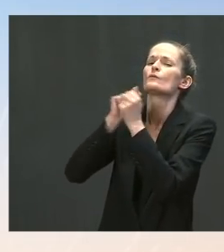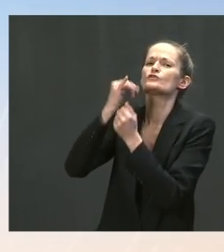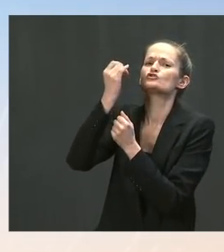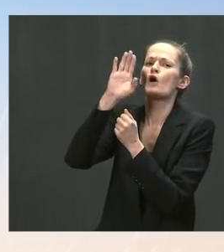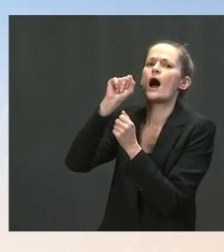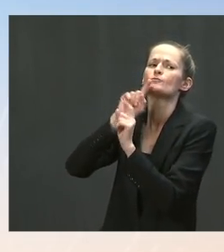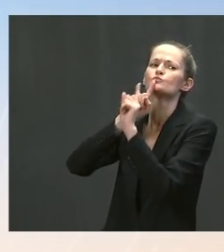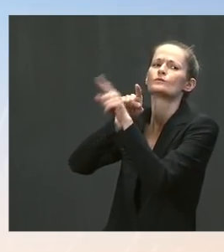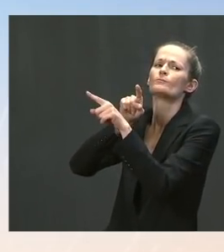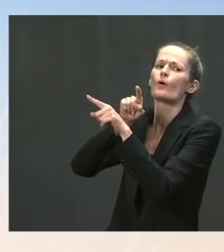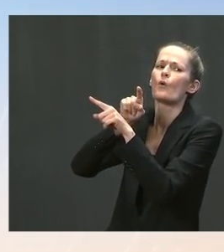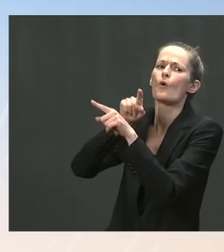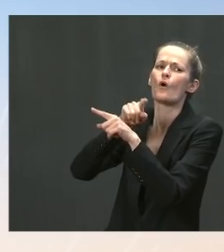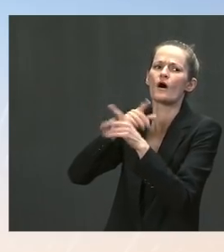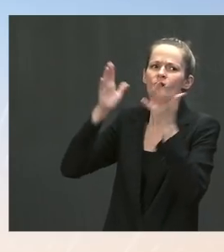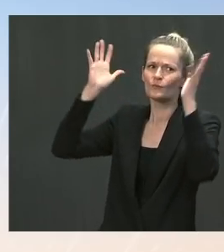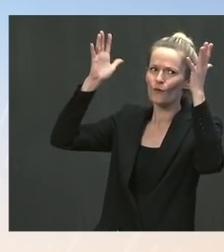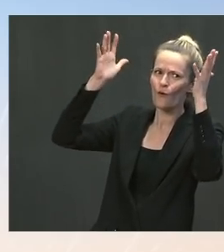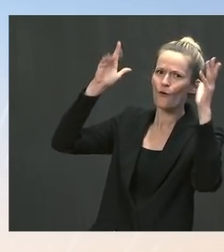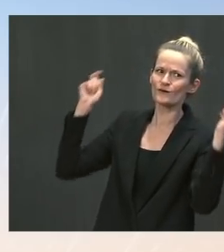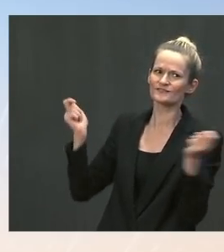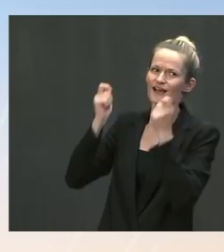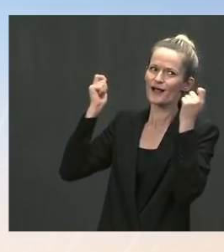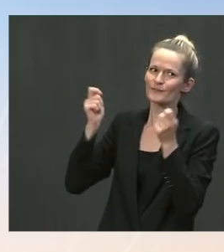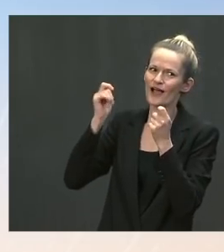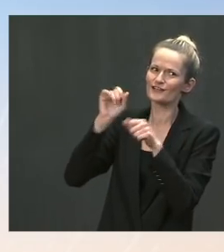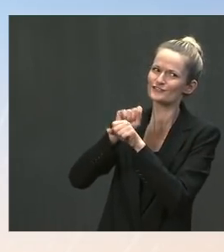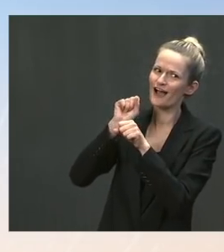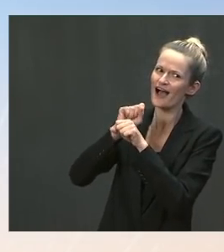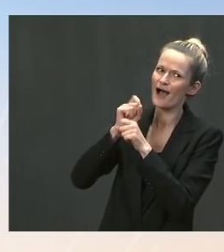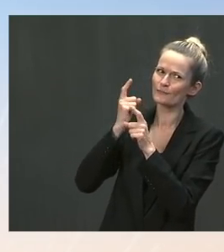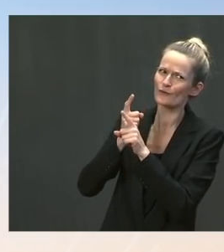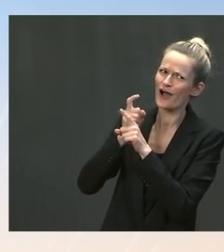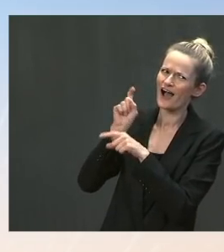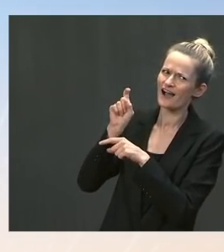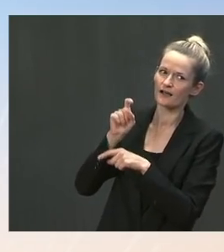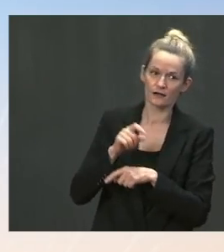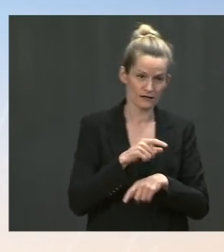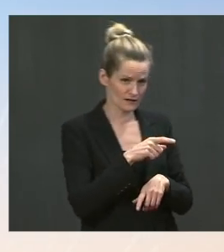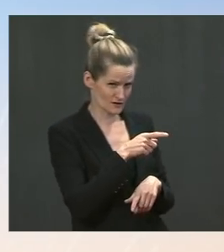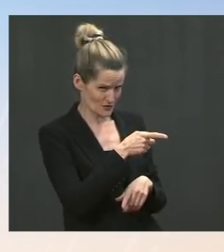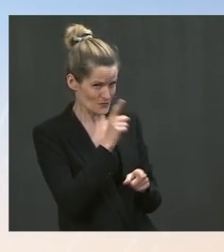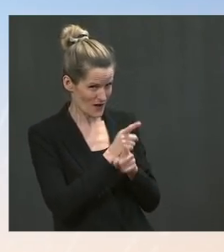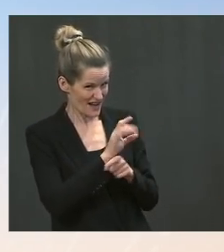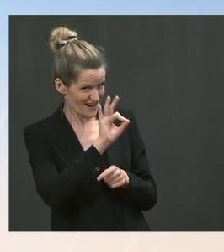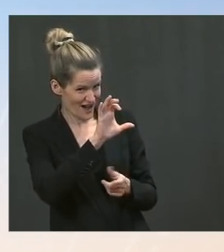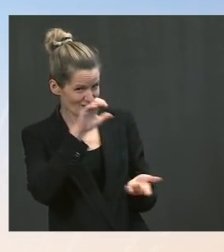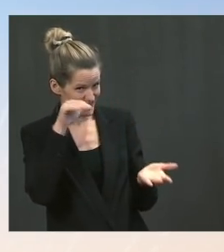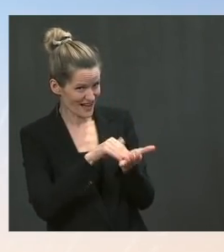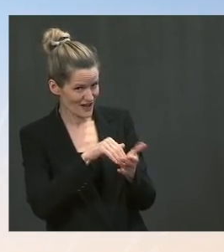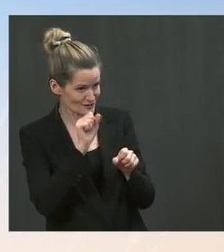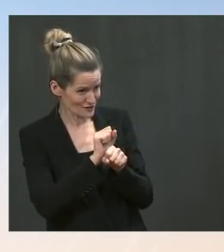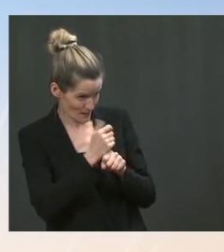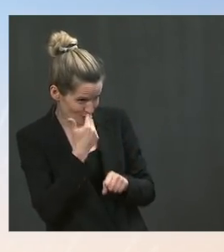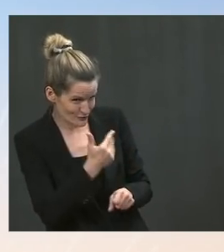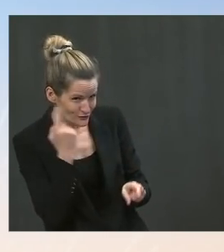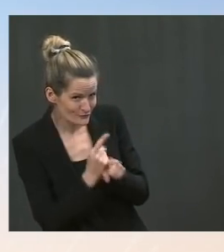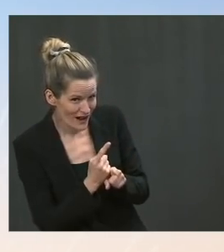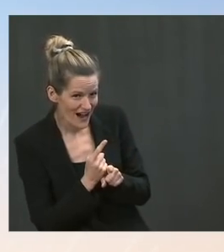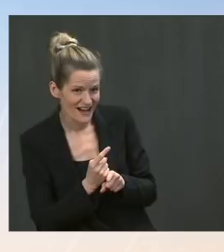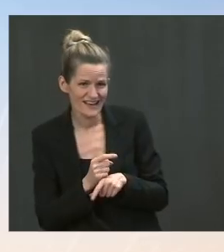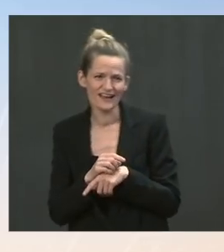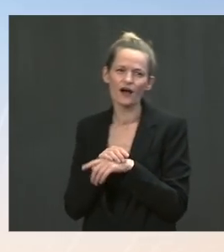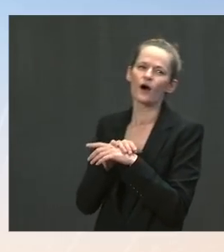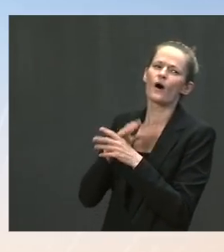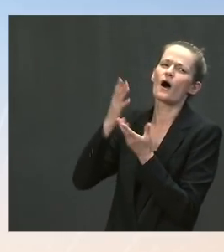jobs being created at a Wouldn't you say over 900,000 jobs created is pretty good? The So this is my question. Why, then, is the President still pushing for